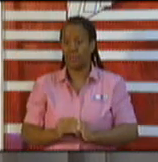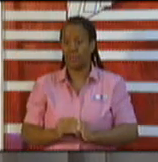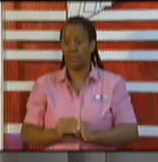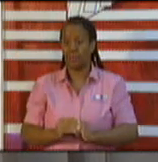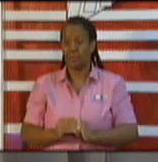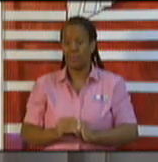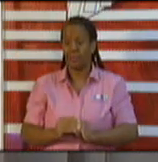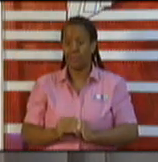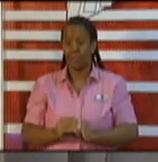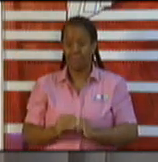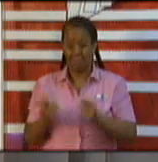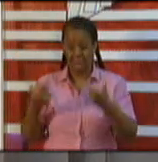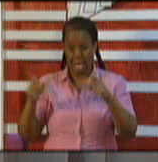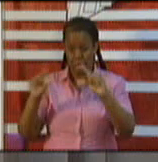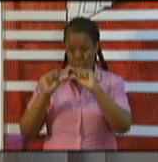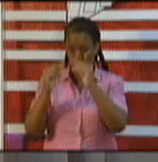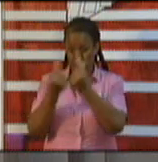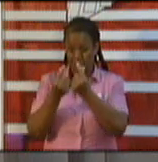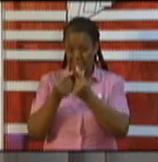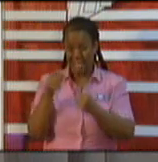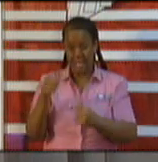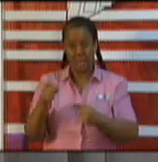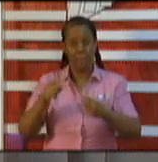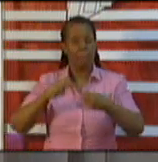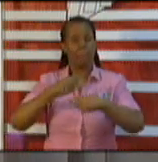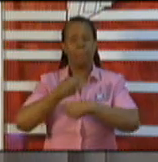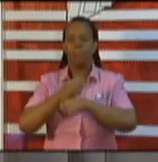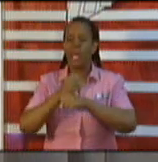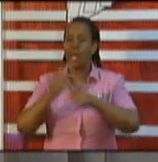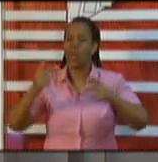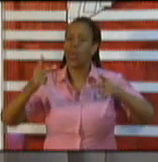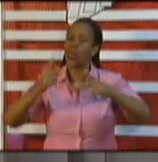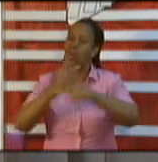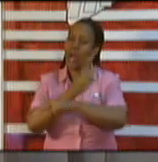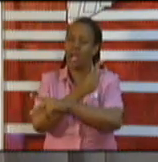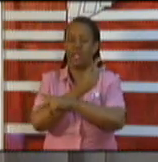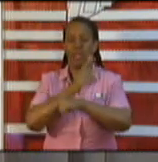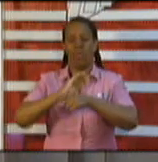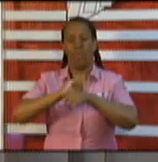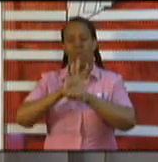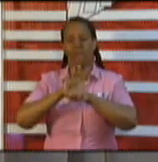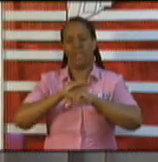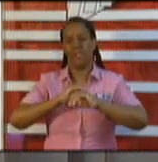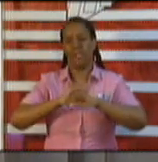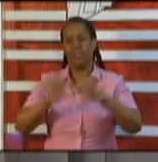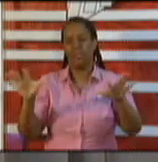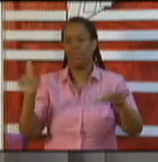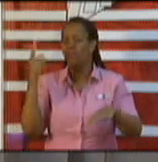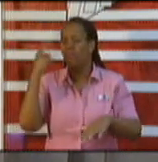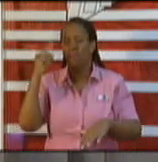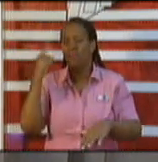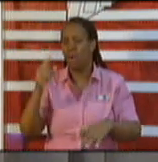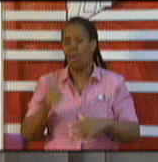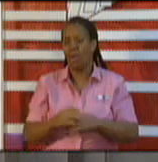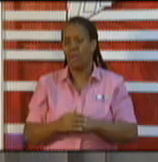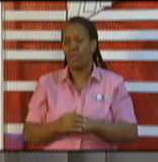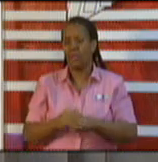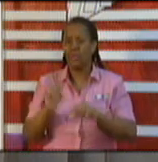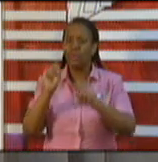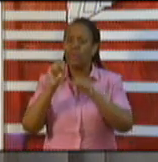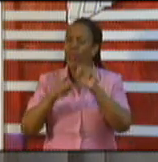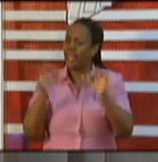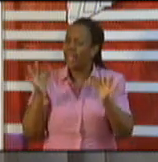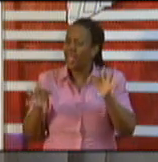of congregating. What we're asking bar owners to consider using is a last call system. So now that you know you have to be shut at 8,